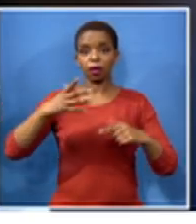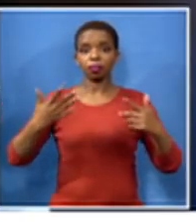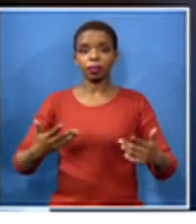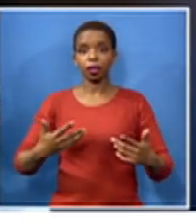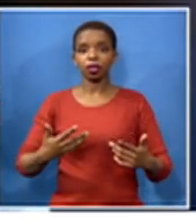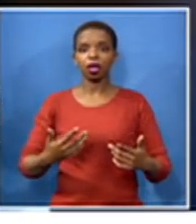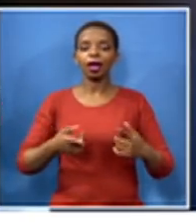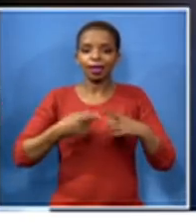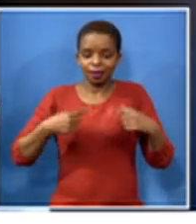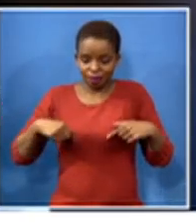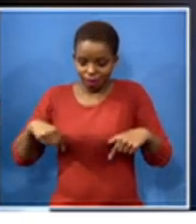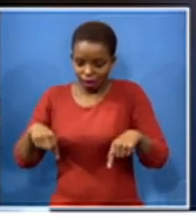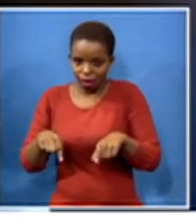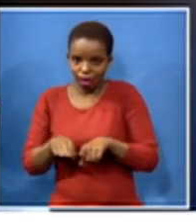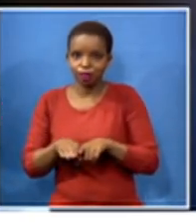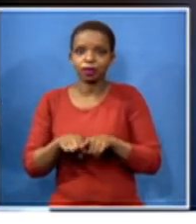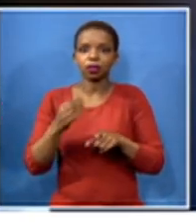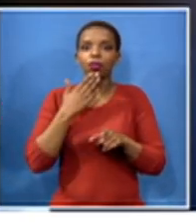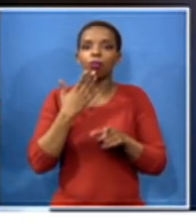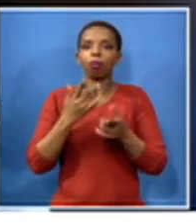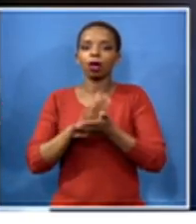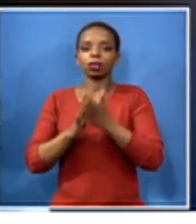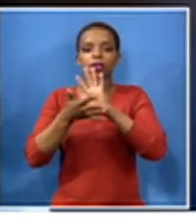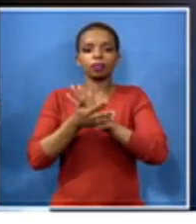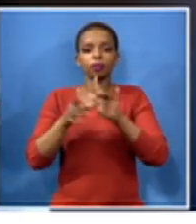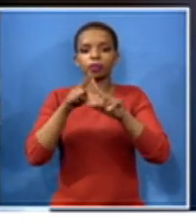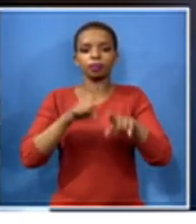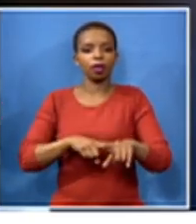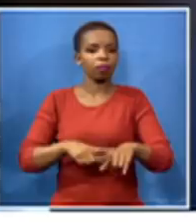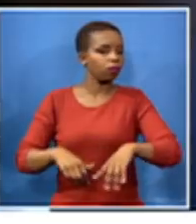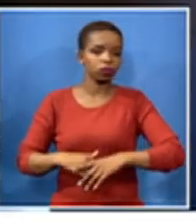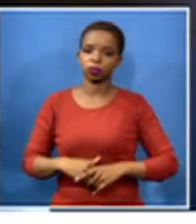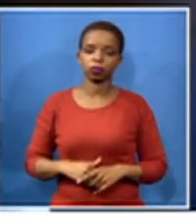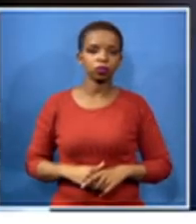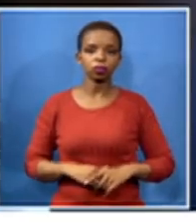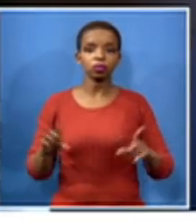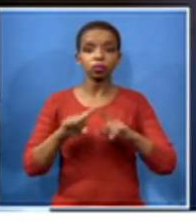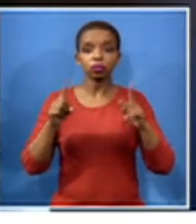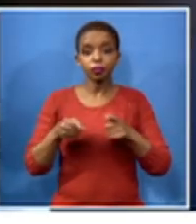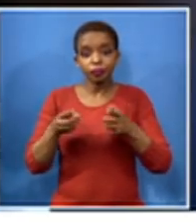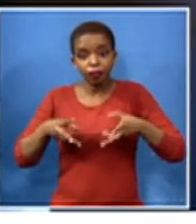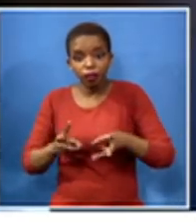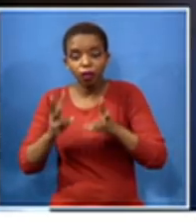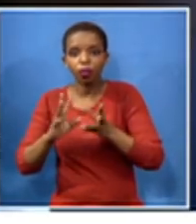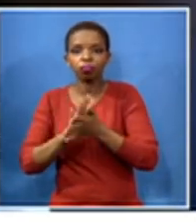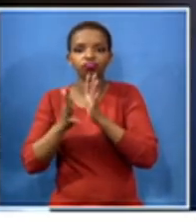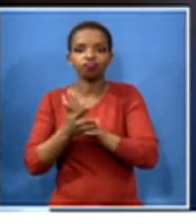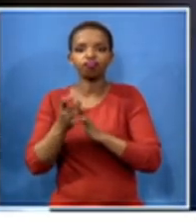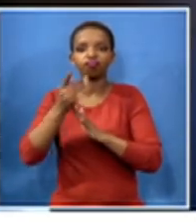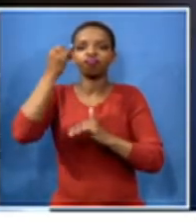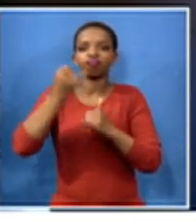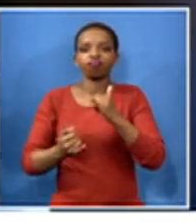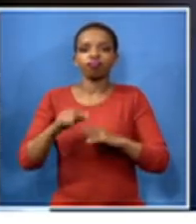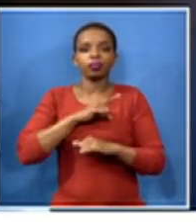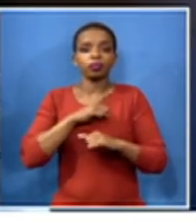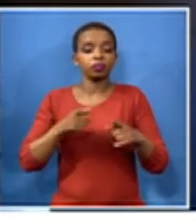it's us who are disrupting and the weight of the satc disrupting is incorrect we